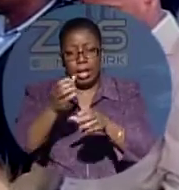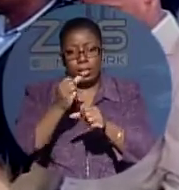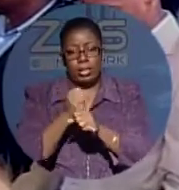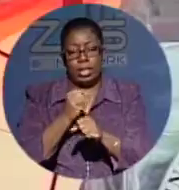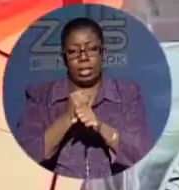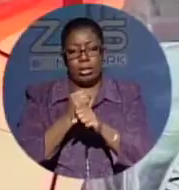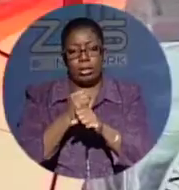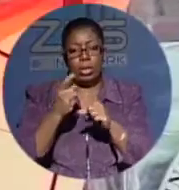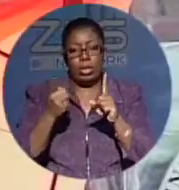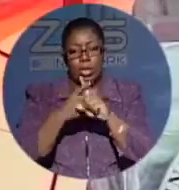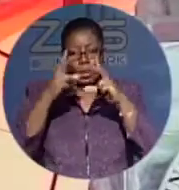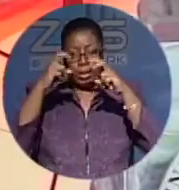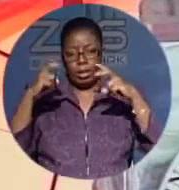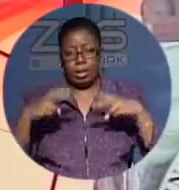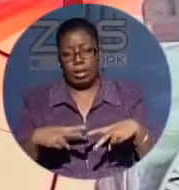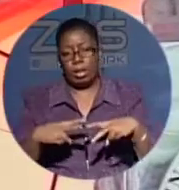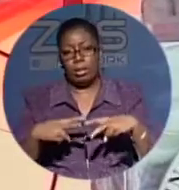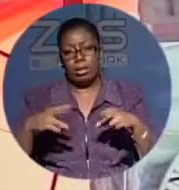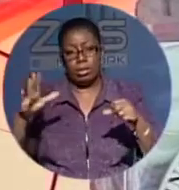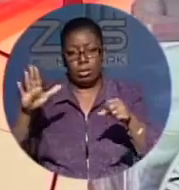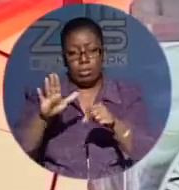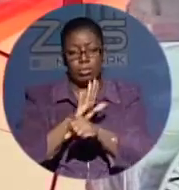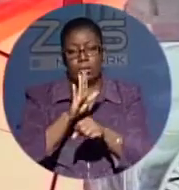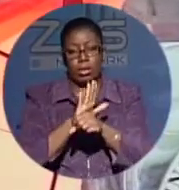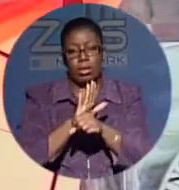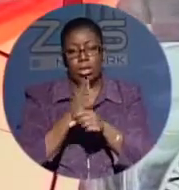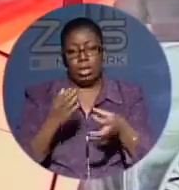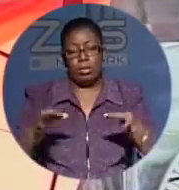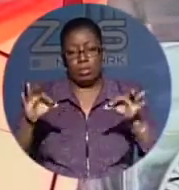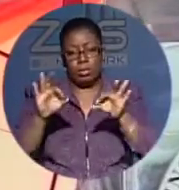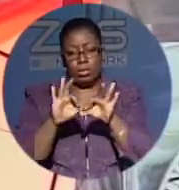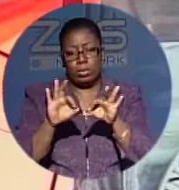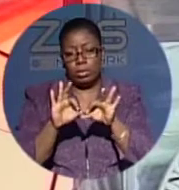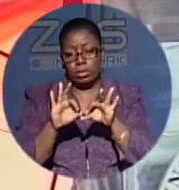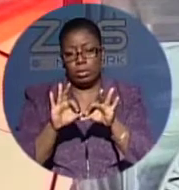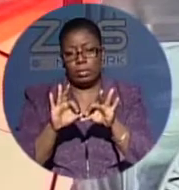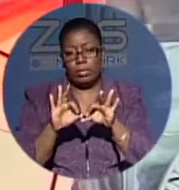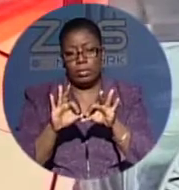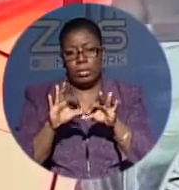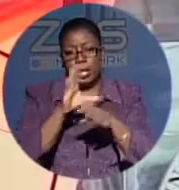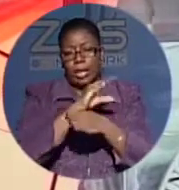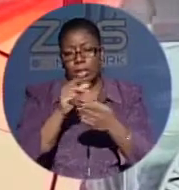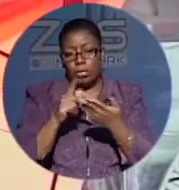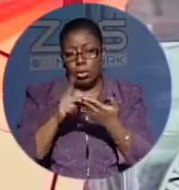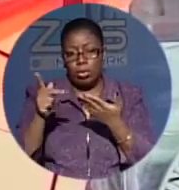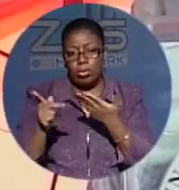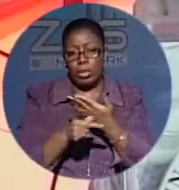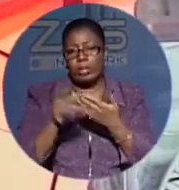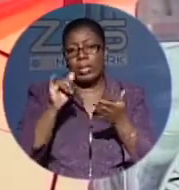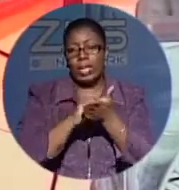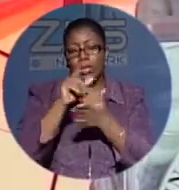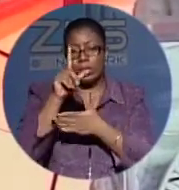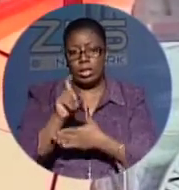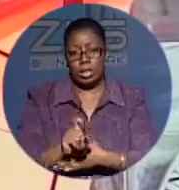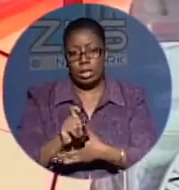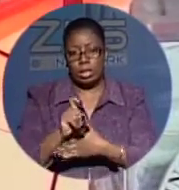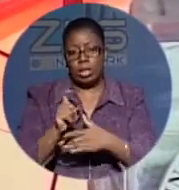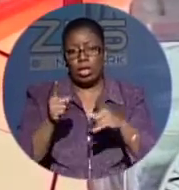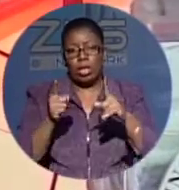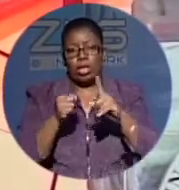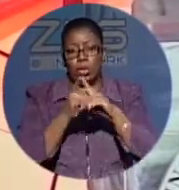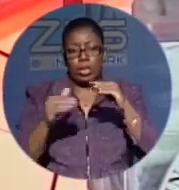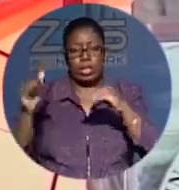full requirements and complexities of the various interventions and programs that will be needed to achieve